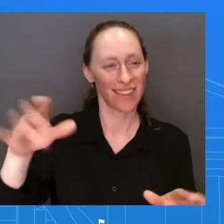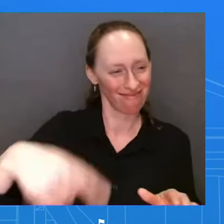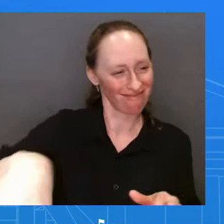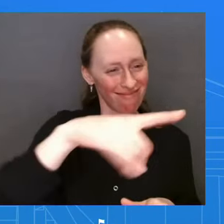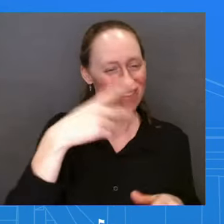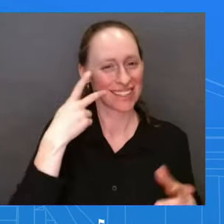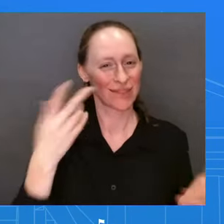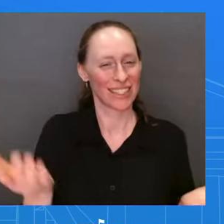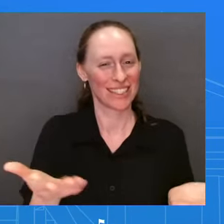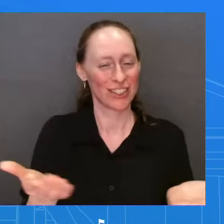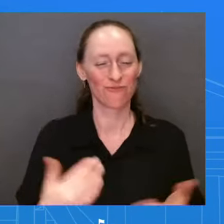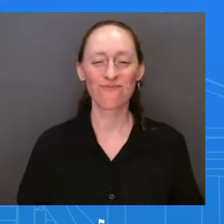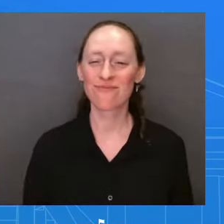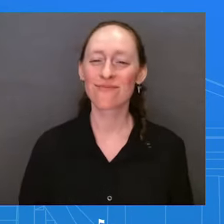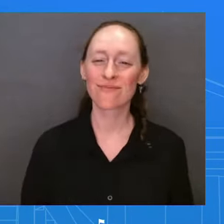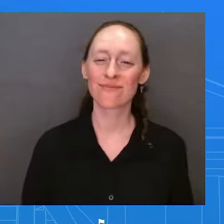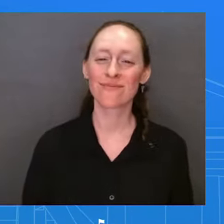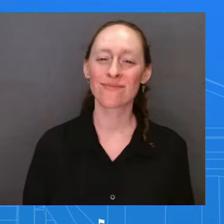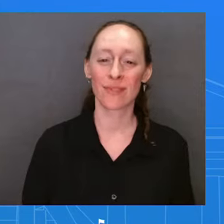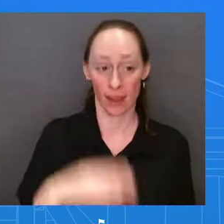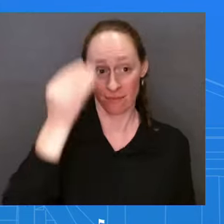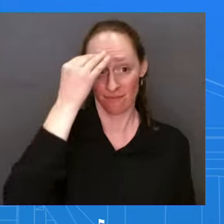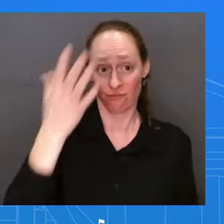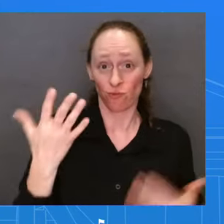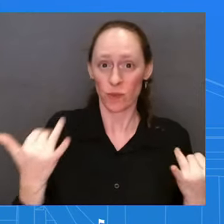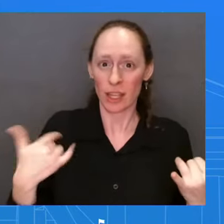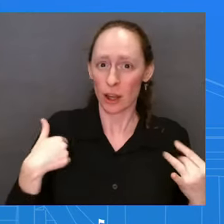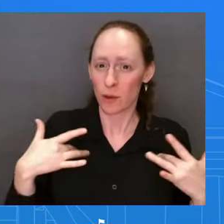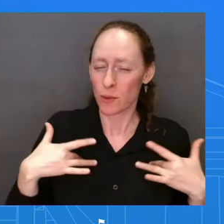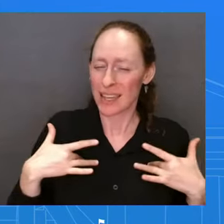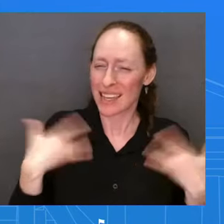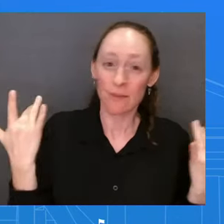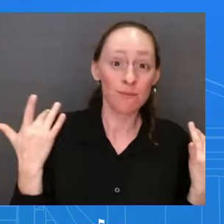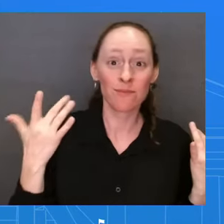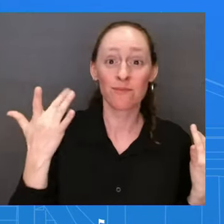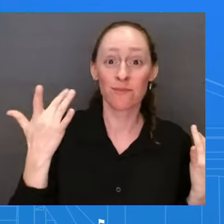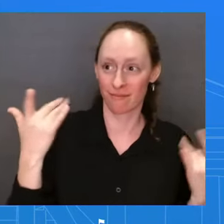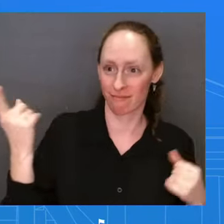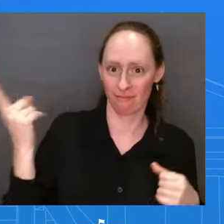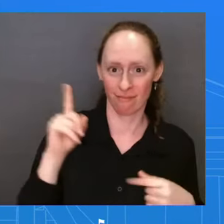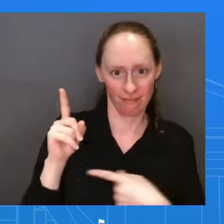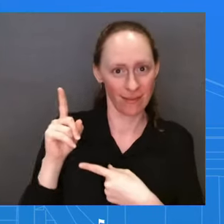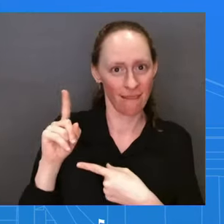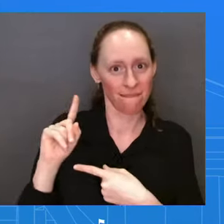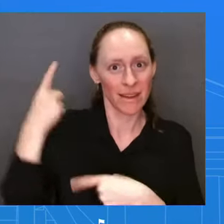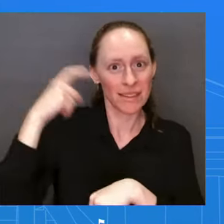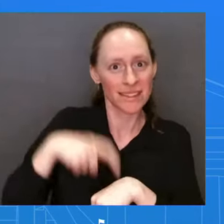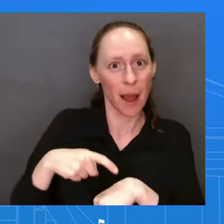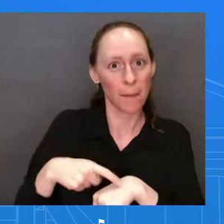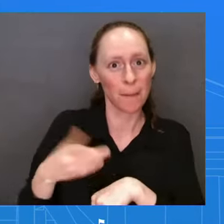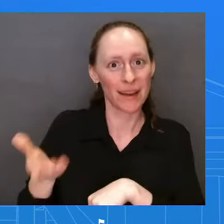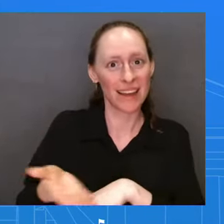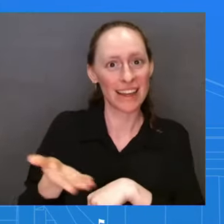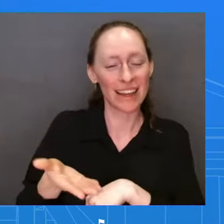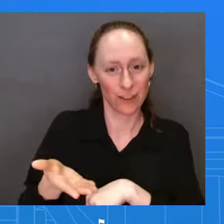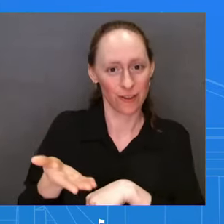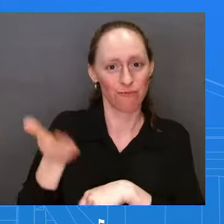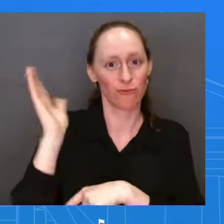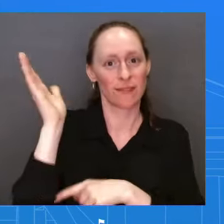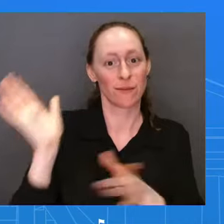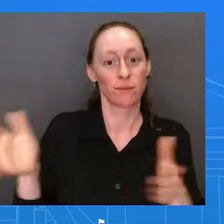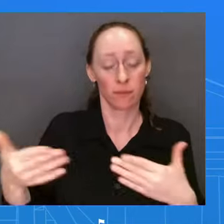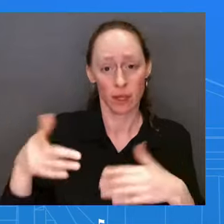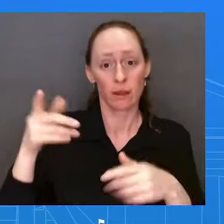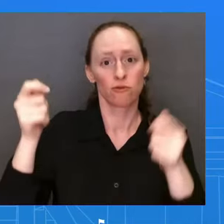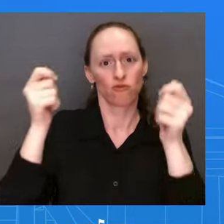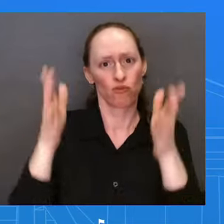thrilled to have someone else making their briefing room debut. We have the director of the National Economic Council, Lael Brainard, here with us